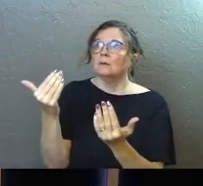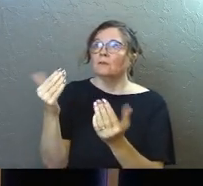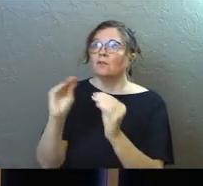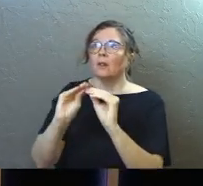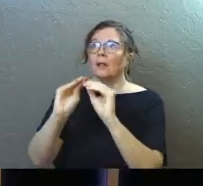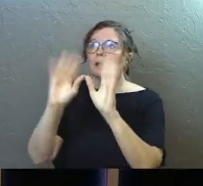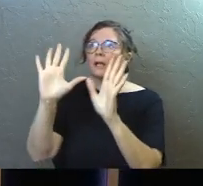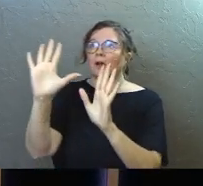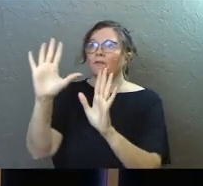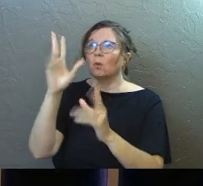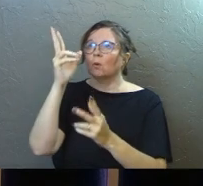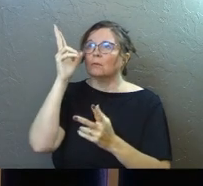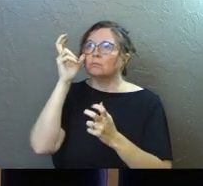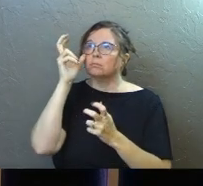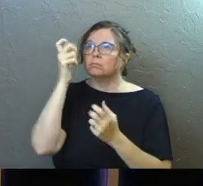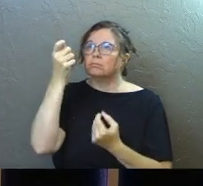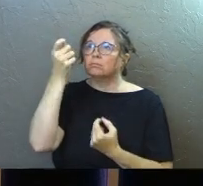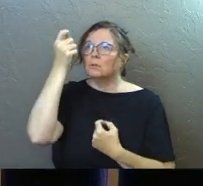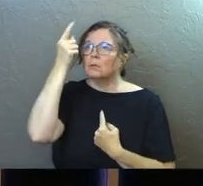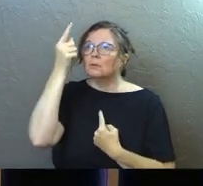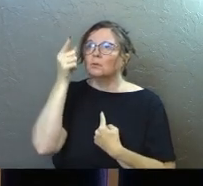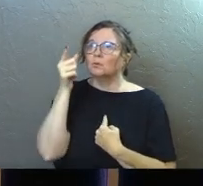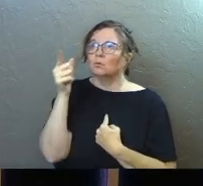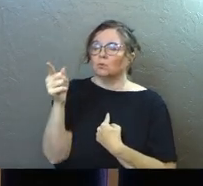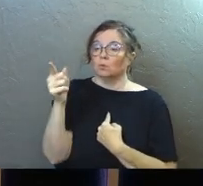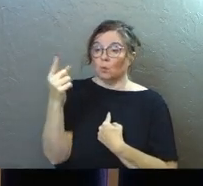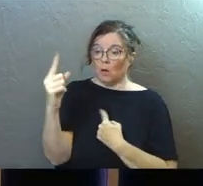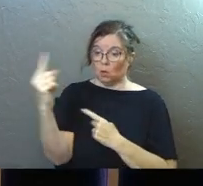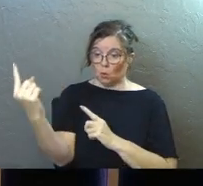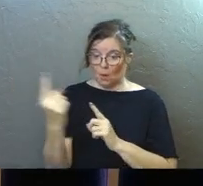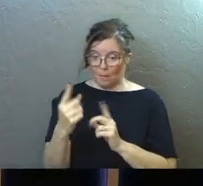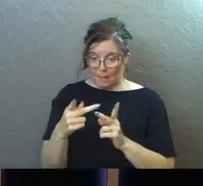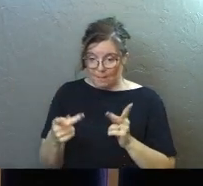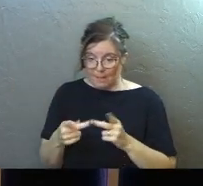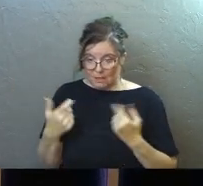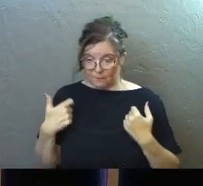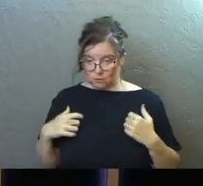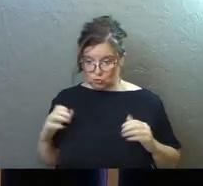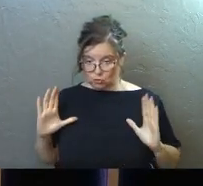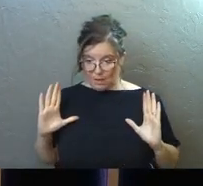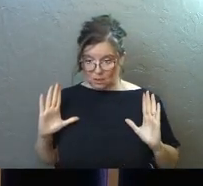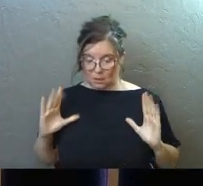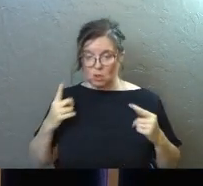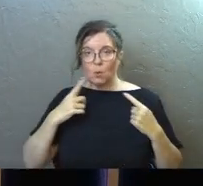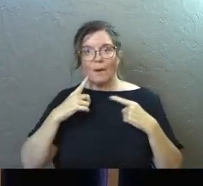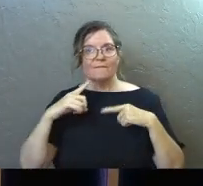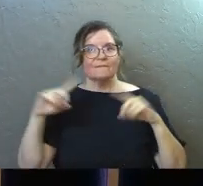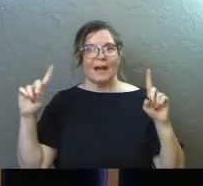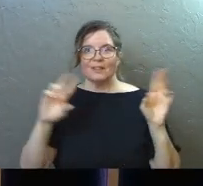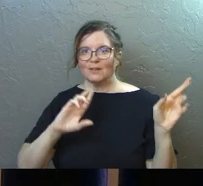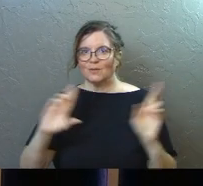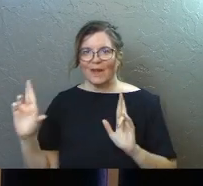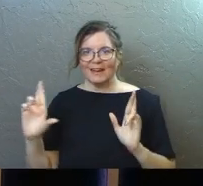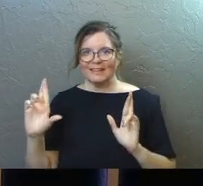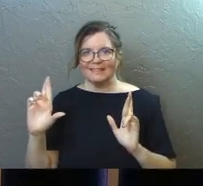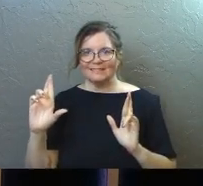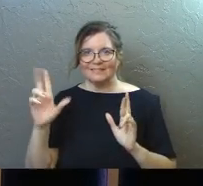the clarity of your voice on this matter, and to understand you that when you come to that place of surrender, you're finally ready to hear.